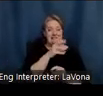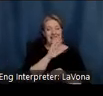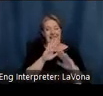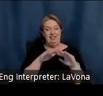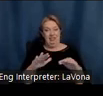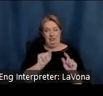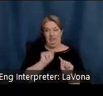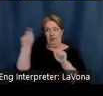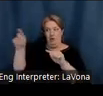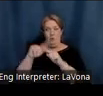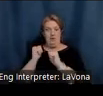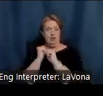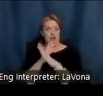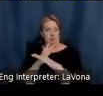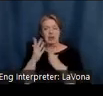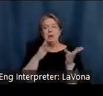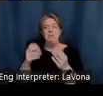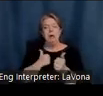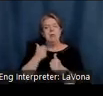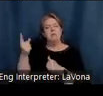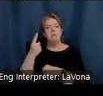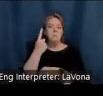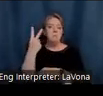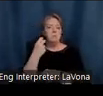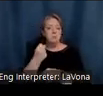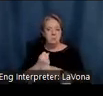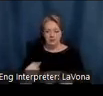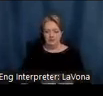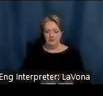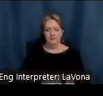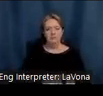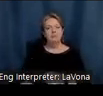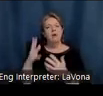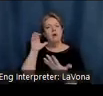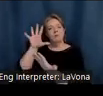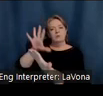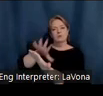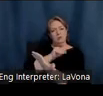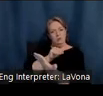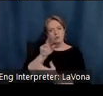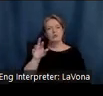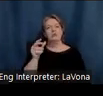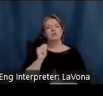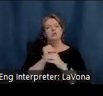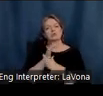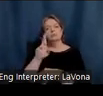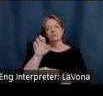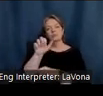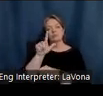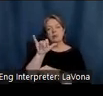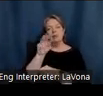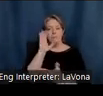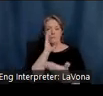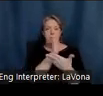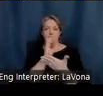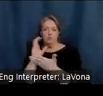live in Germany for one to two years, to study portraiture in the style of German realism. On the ship were